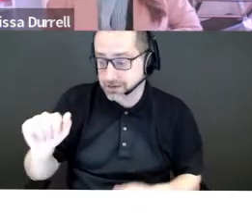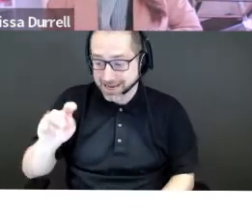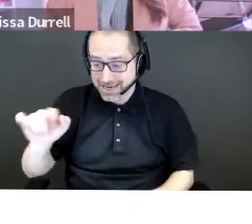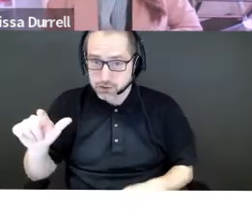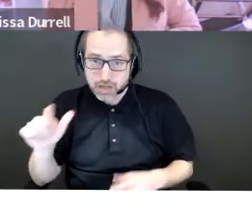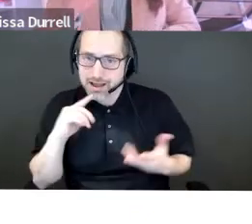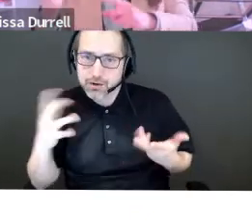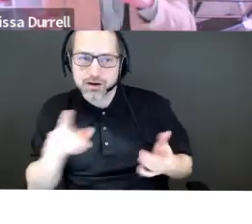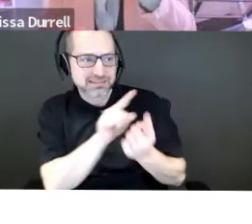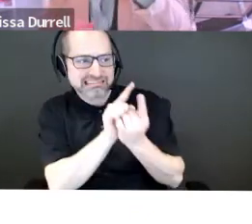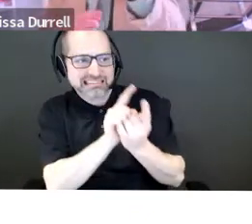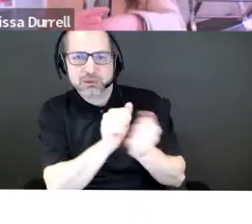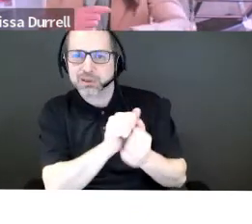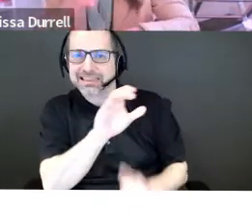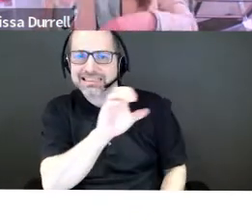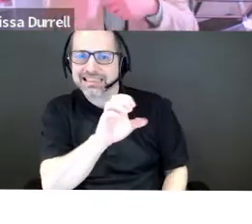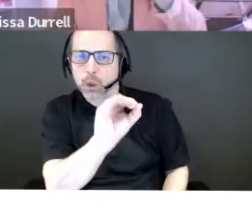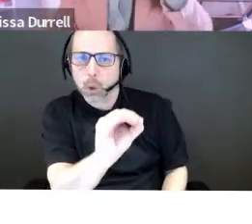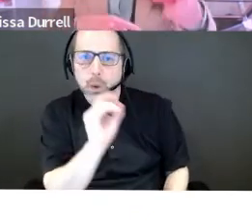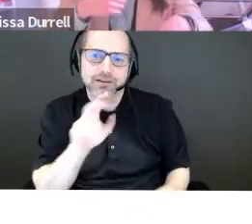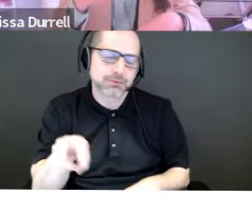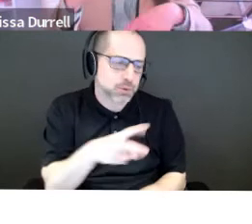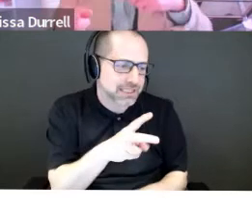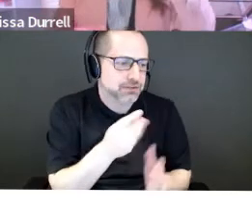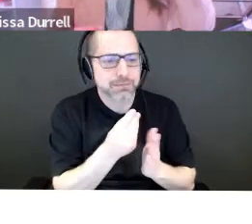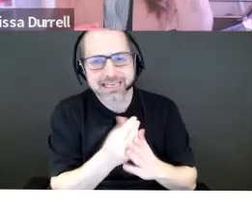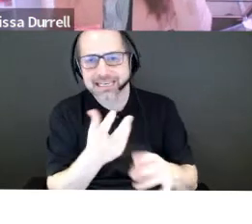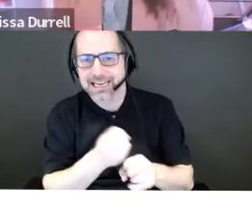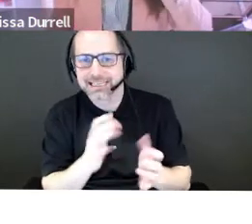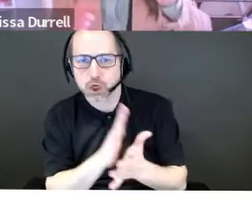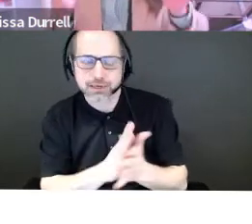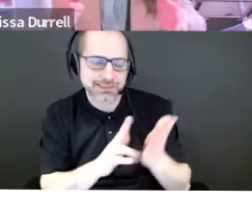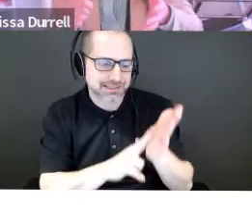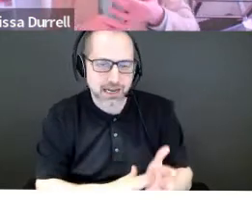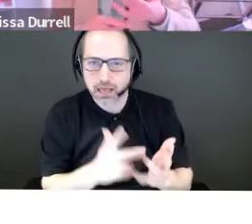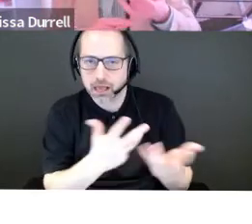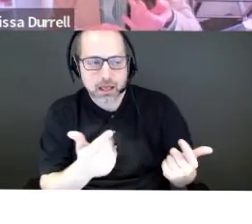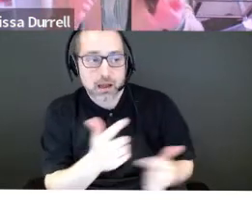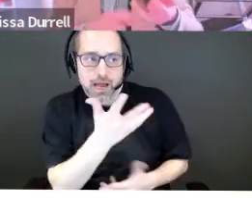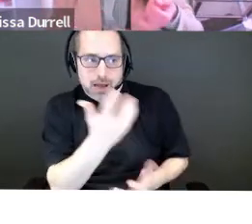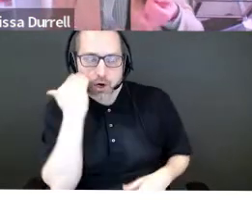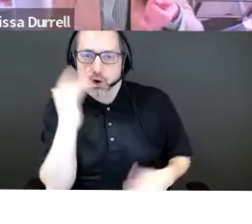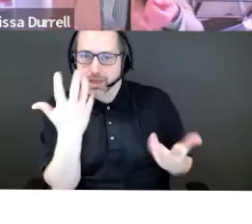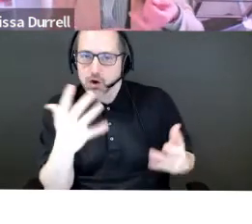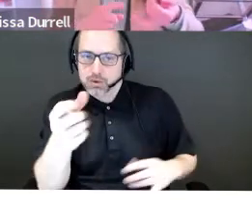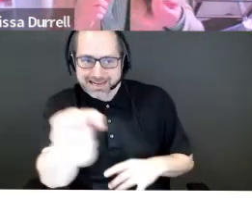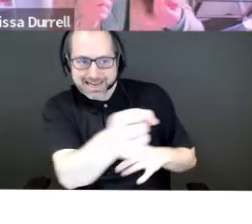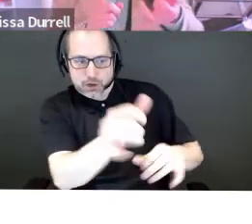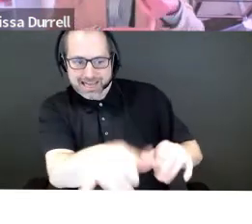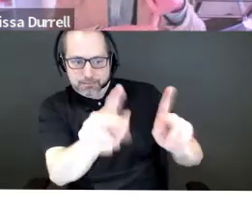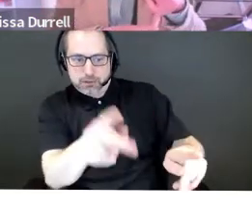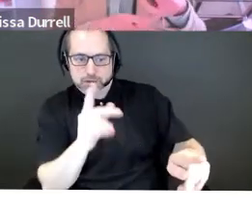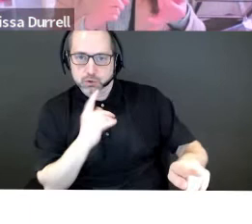dealing with the CEO when I'm transferring money and I'm getting documents signed. I want to know that they've got somebody in there that understands the,